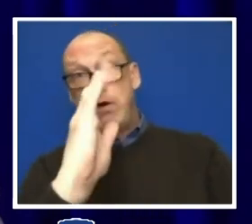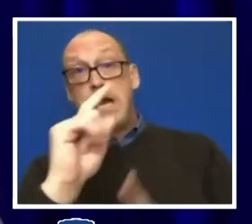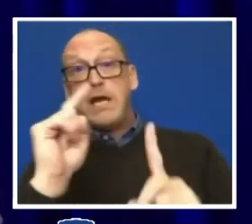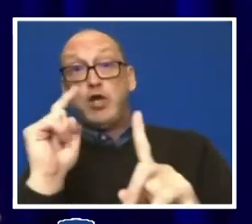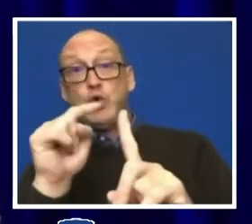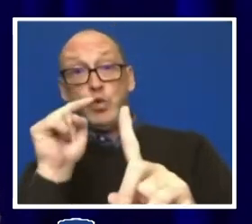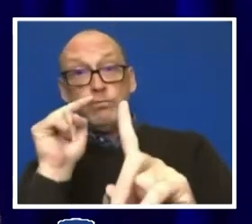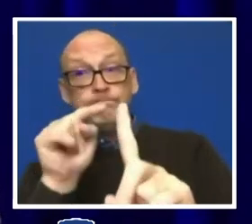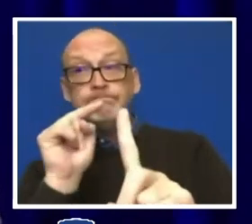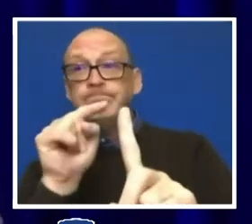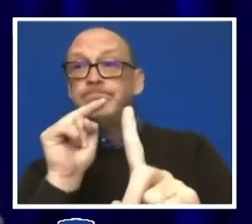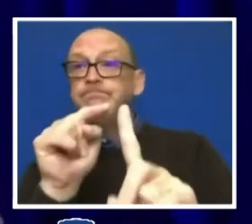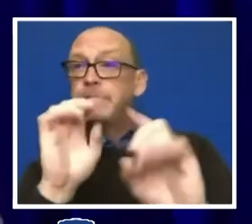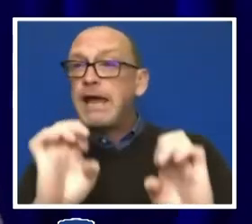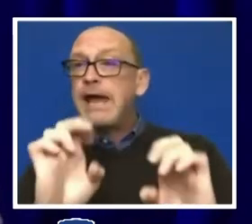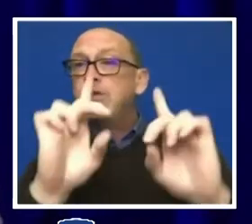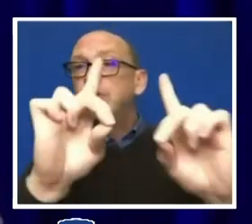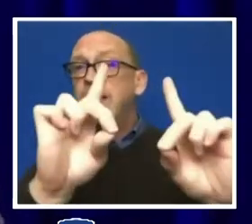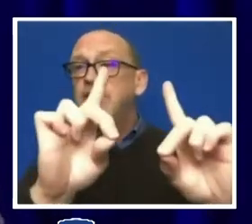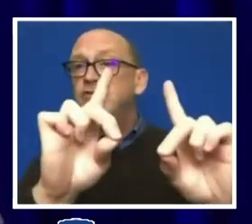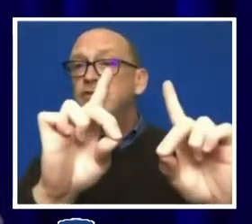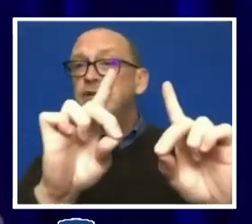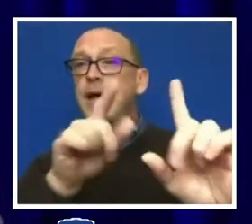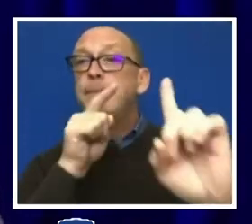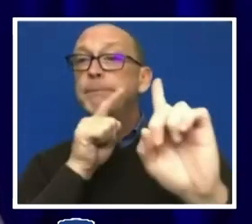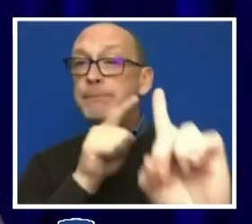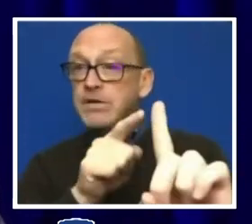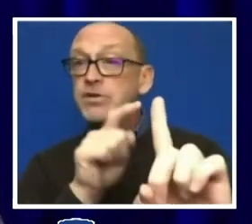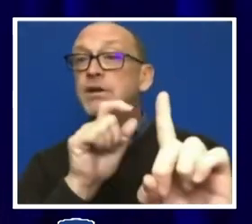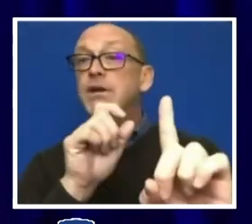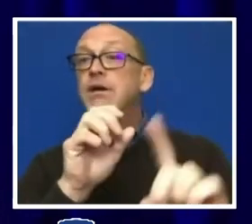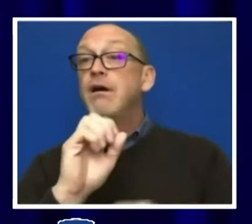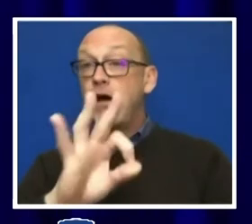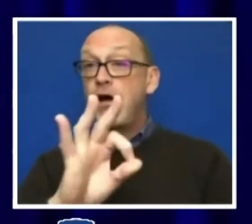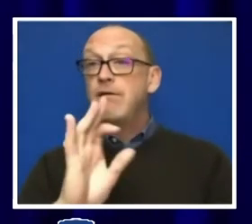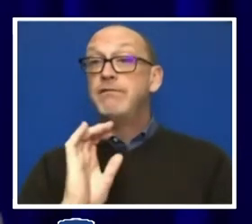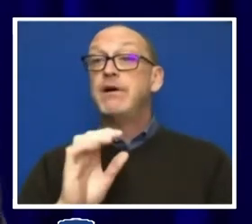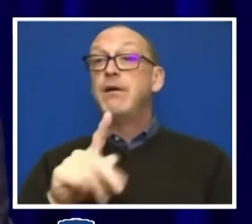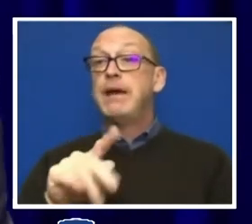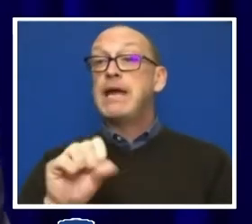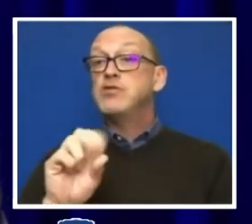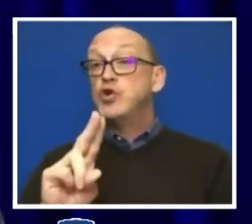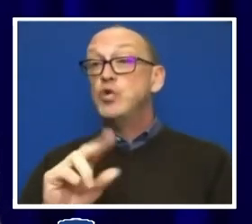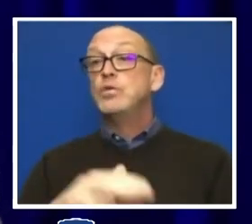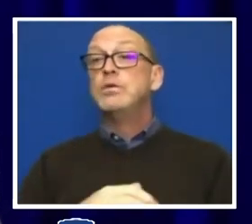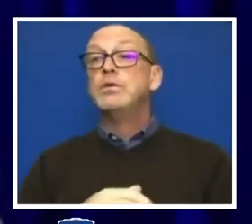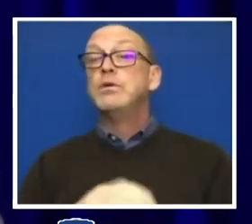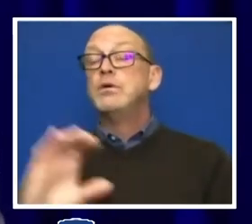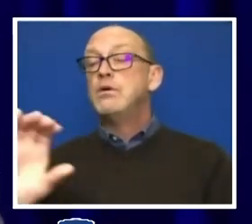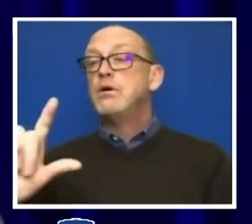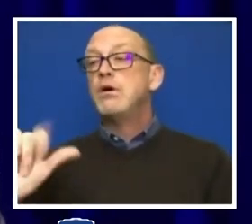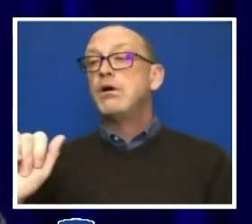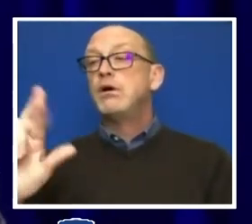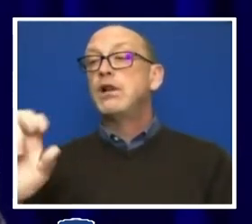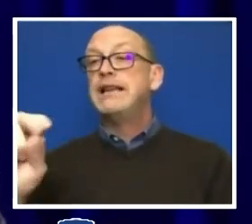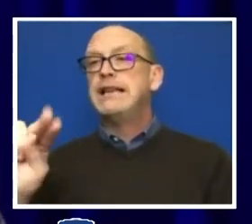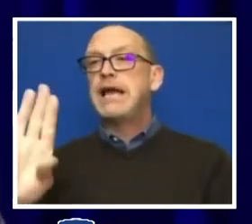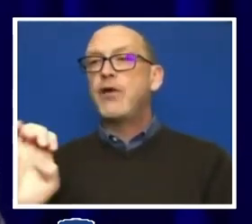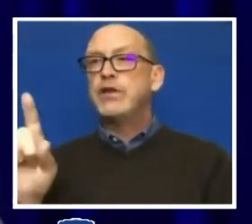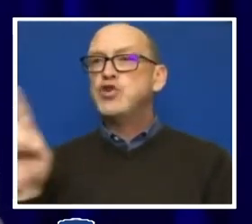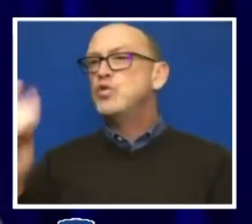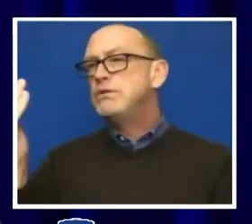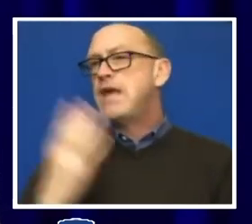the educational mission of the university. And Clarence, could you tell us